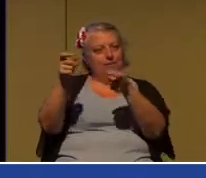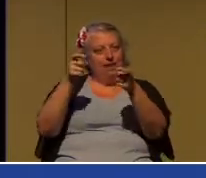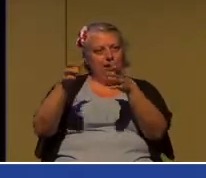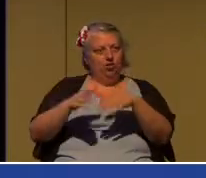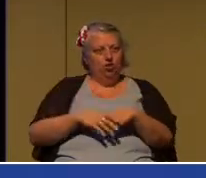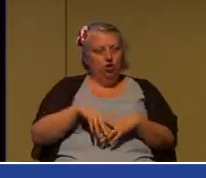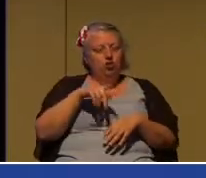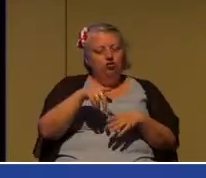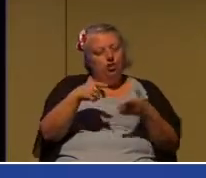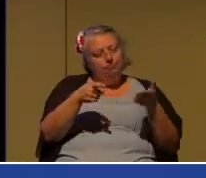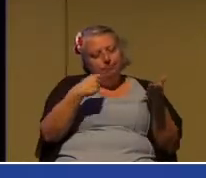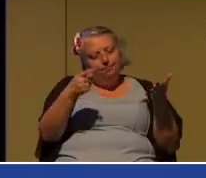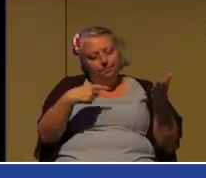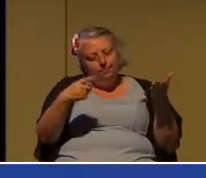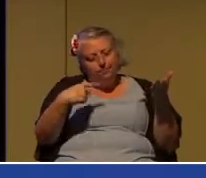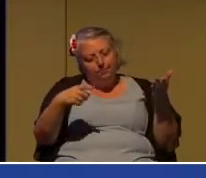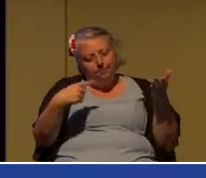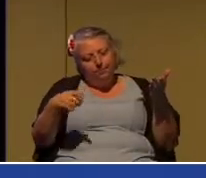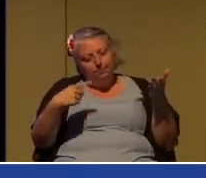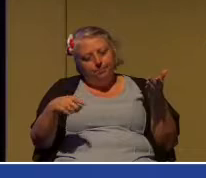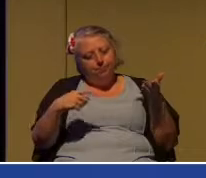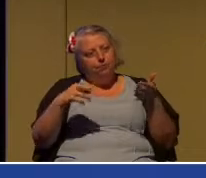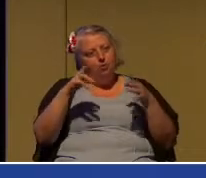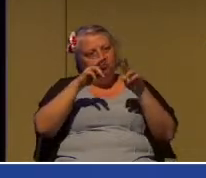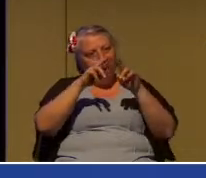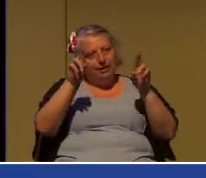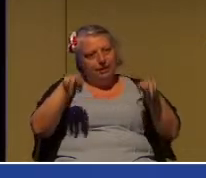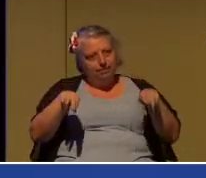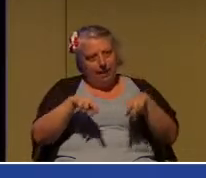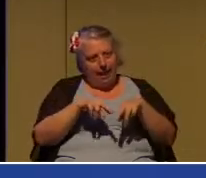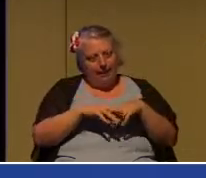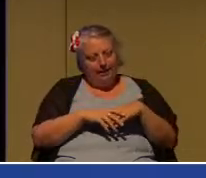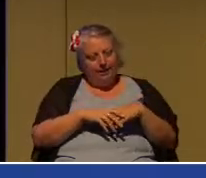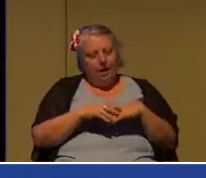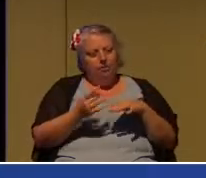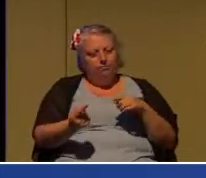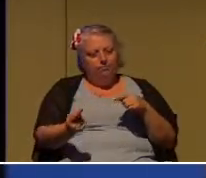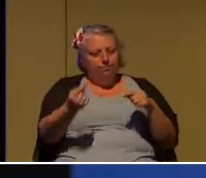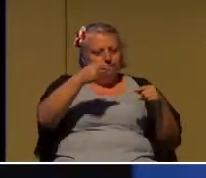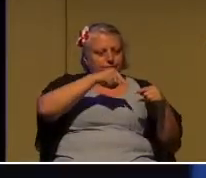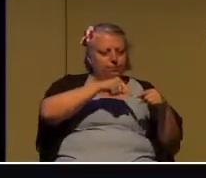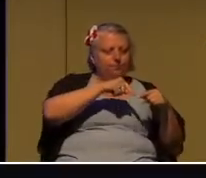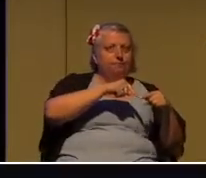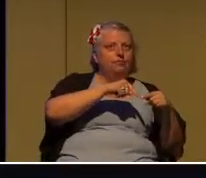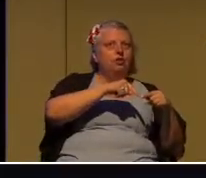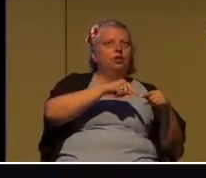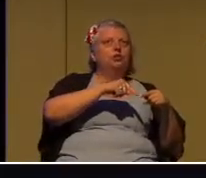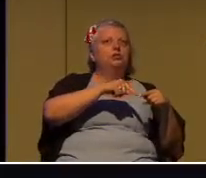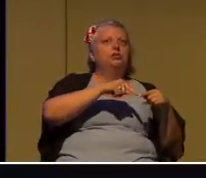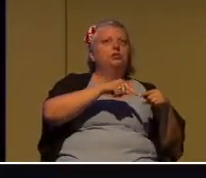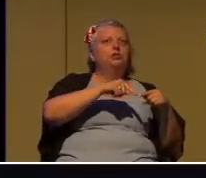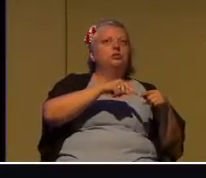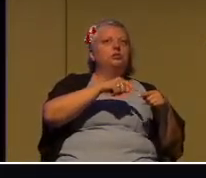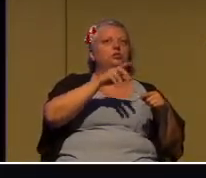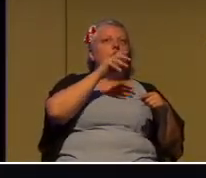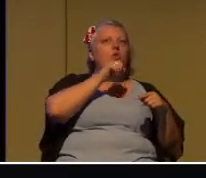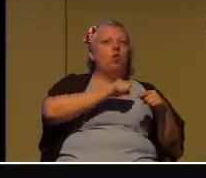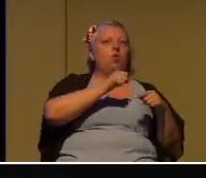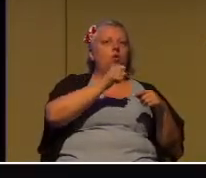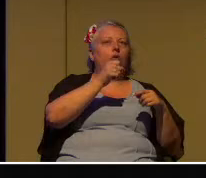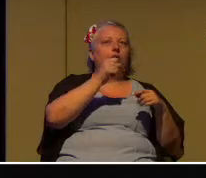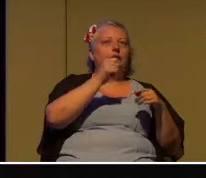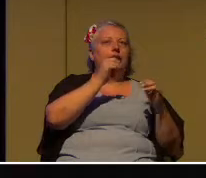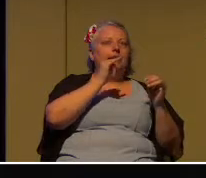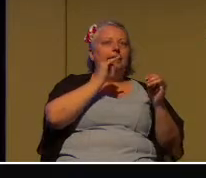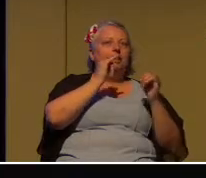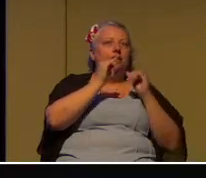going back to people that she had previously interviewed. And here's how this story goes. Don't